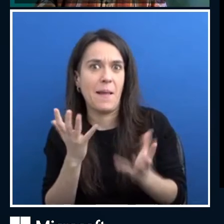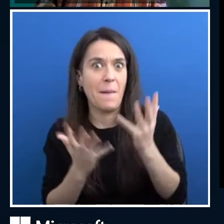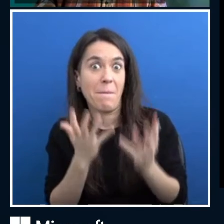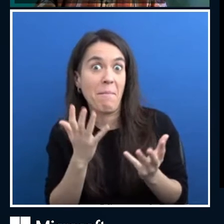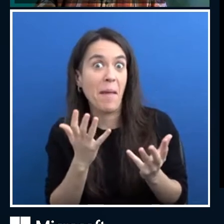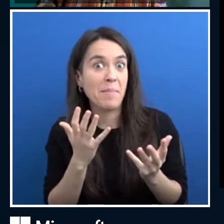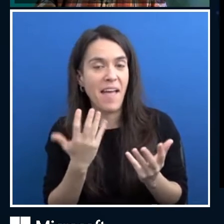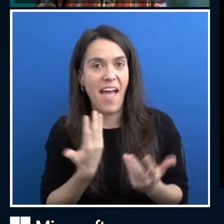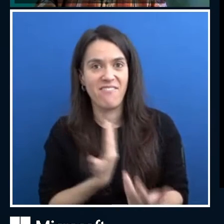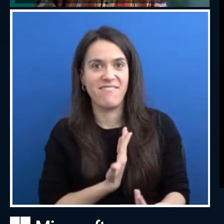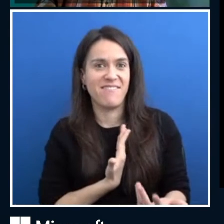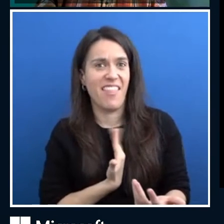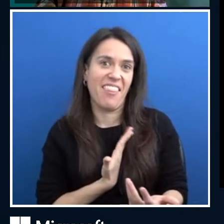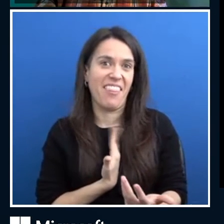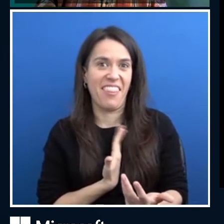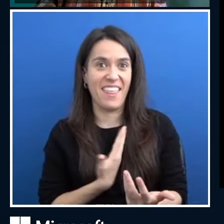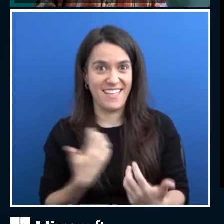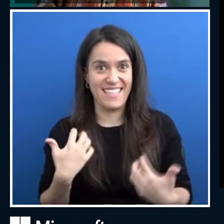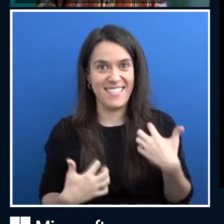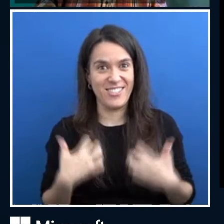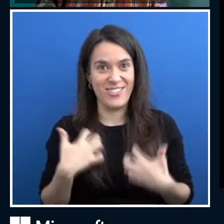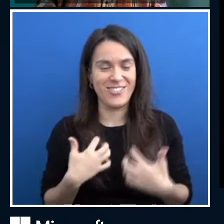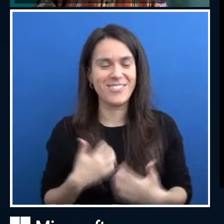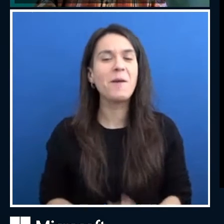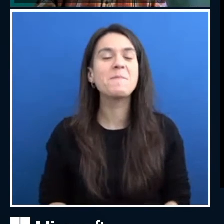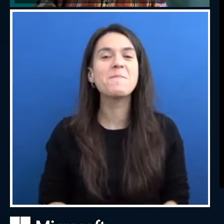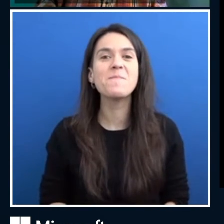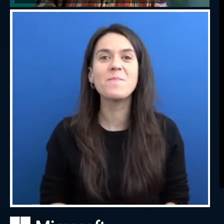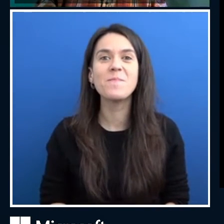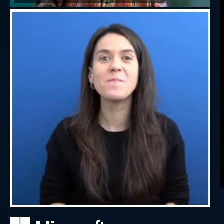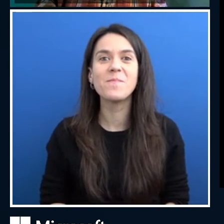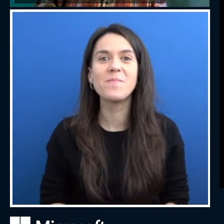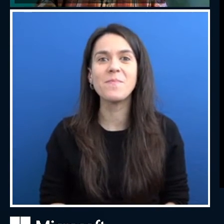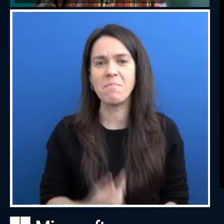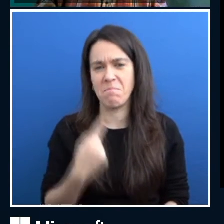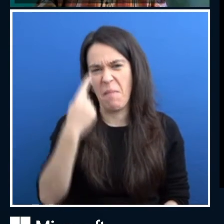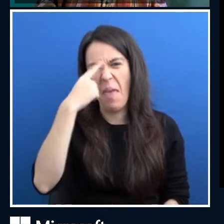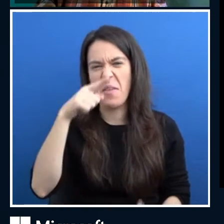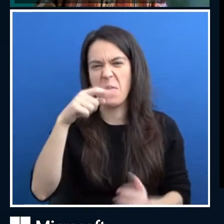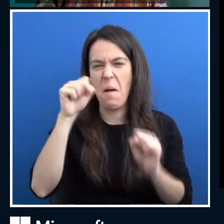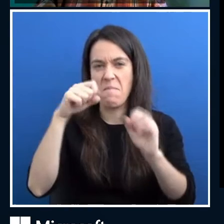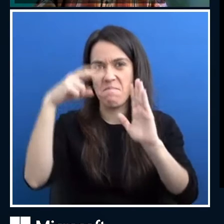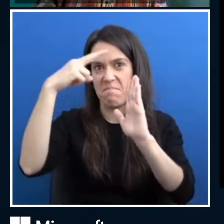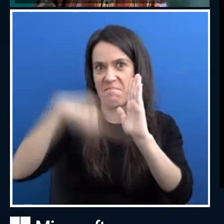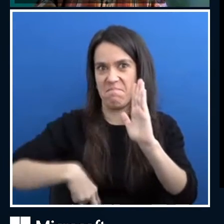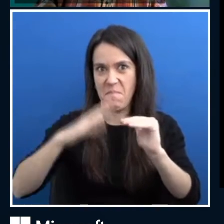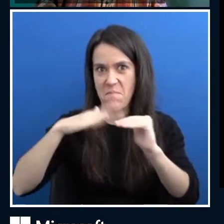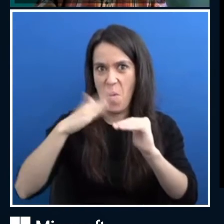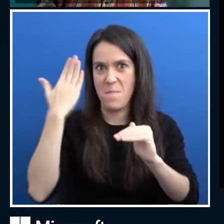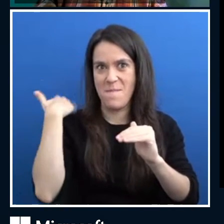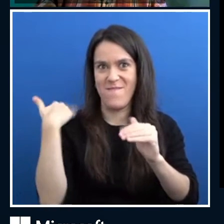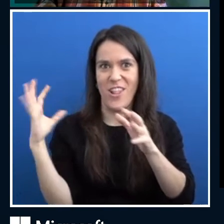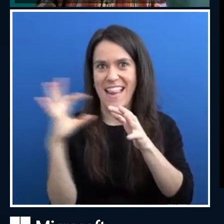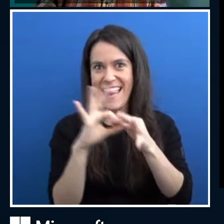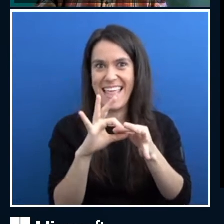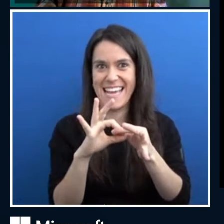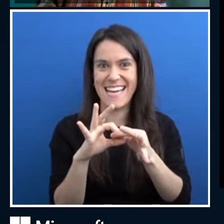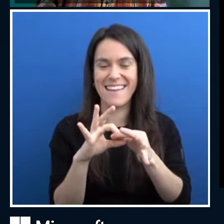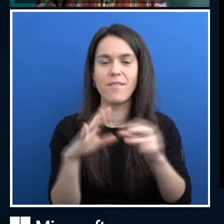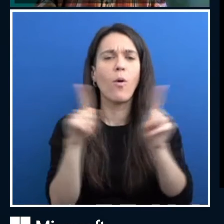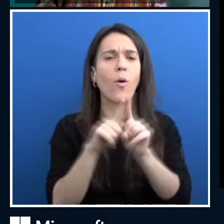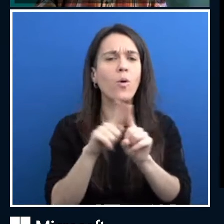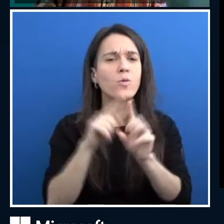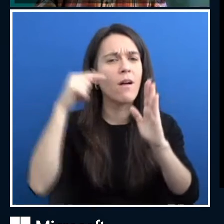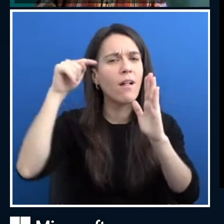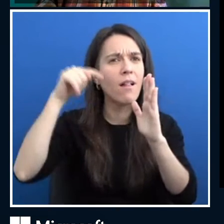babysitter? And one of the interesting pieces do read more about that case study in that article, but it actually then boils down to something called the faked